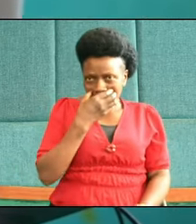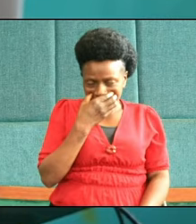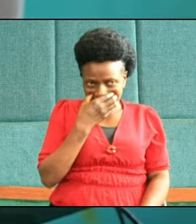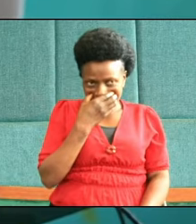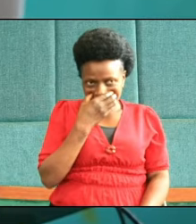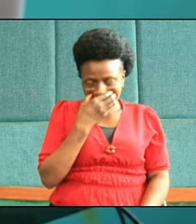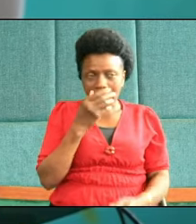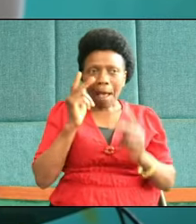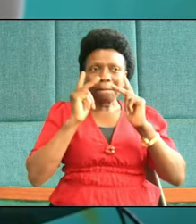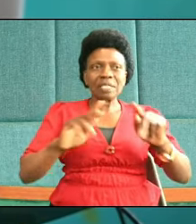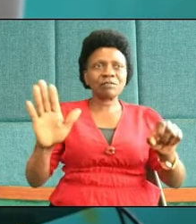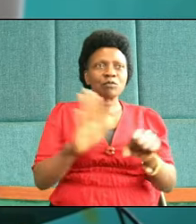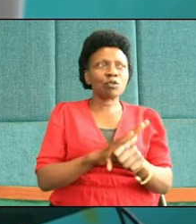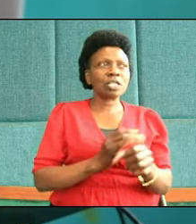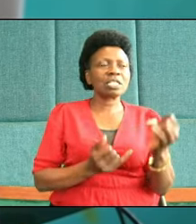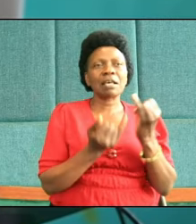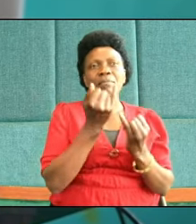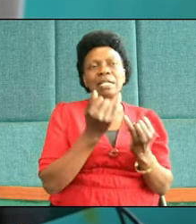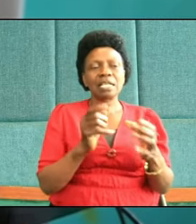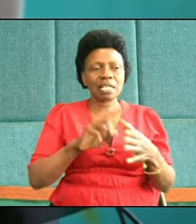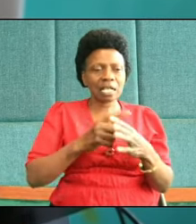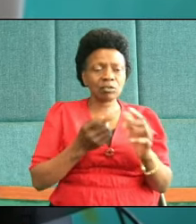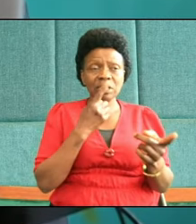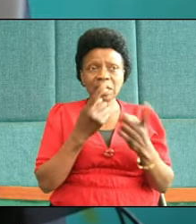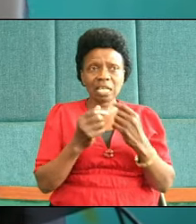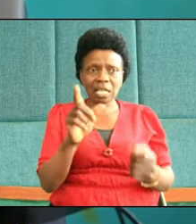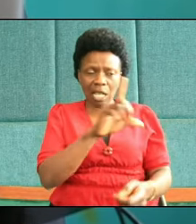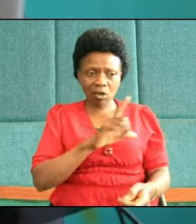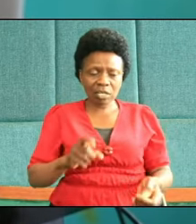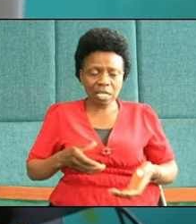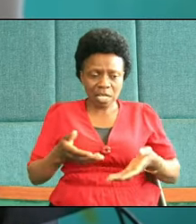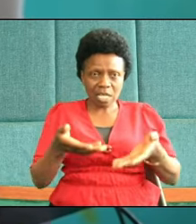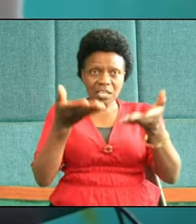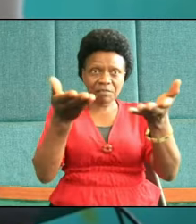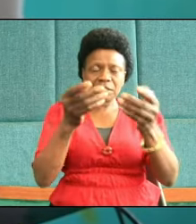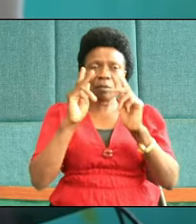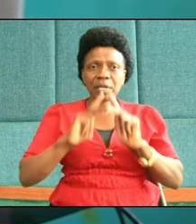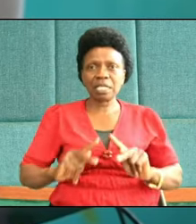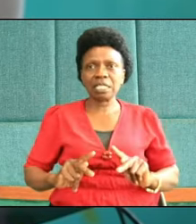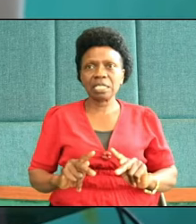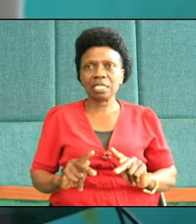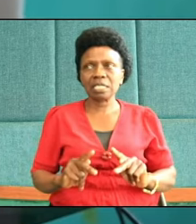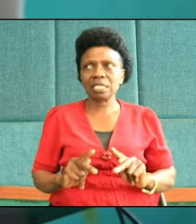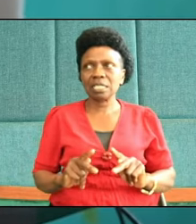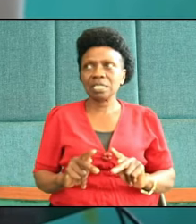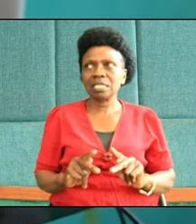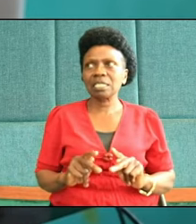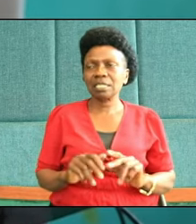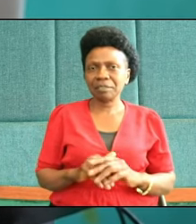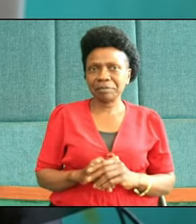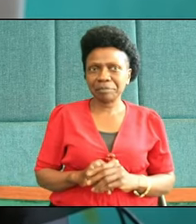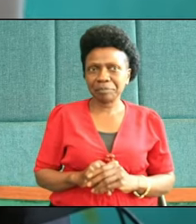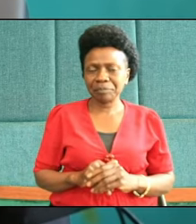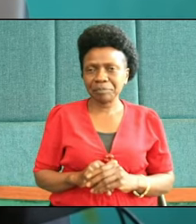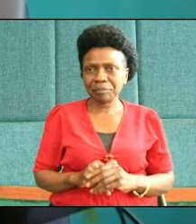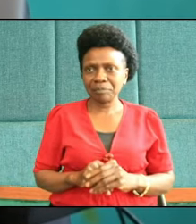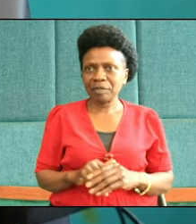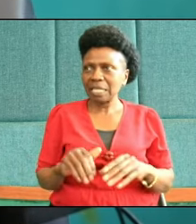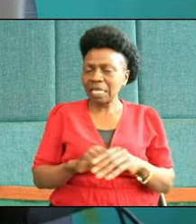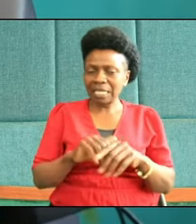And then we are saying, may the Lord, who gives peace, even be with you in these very